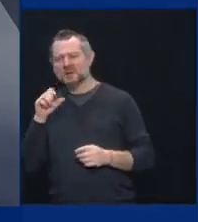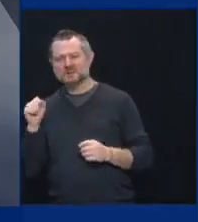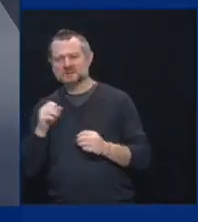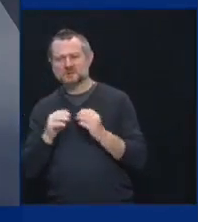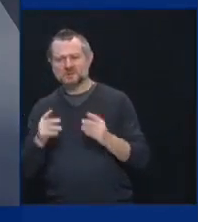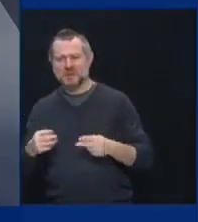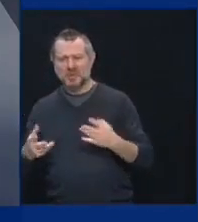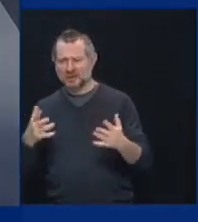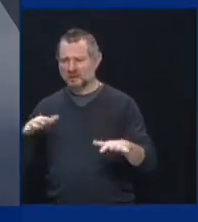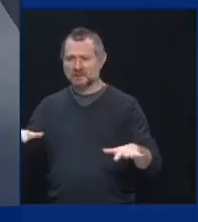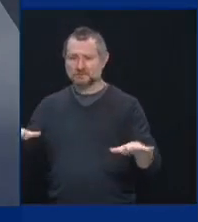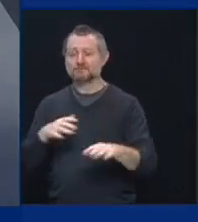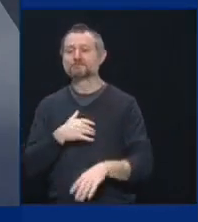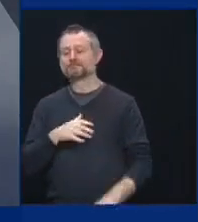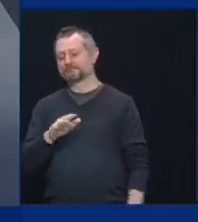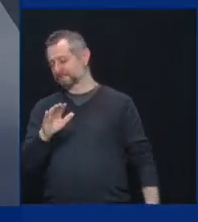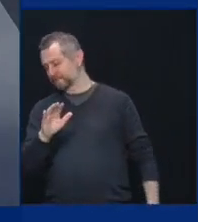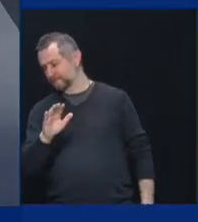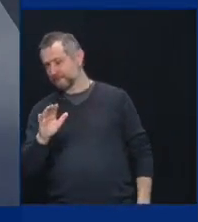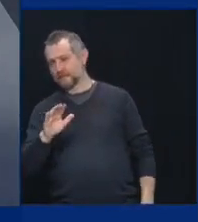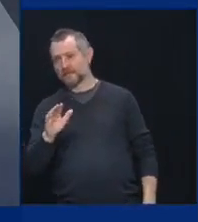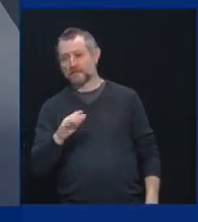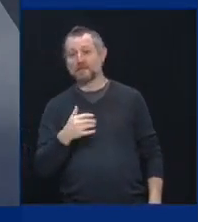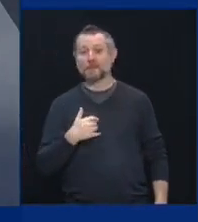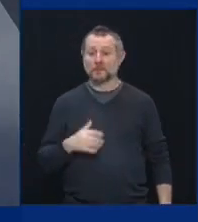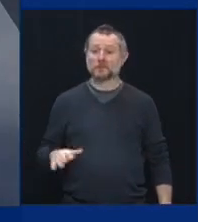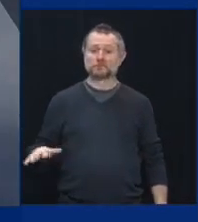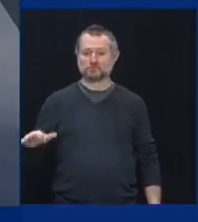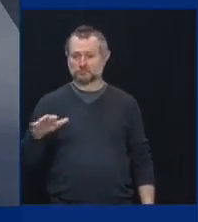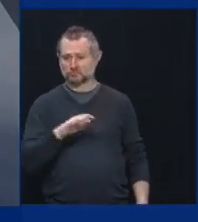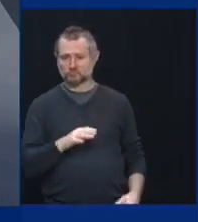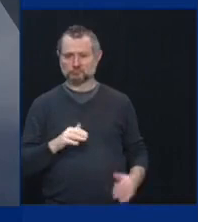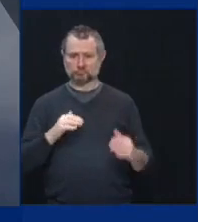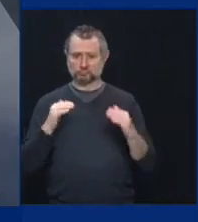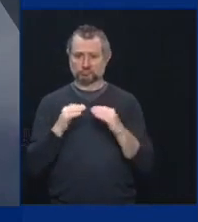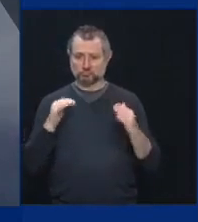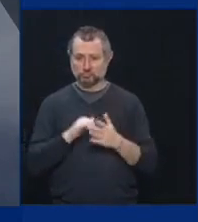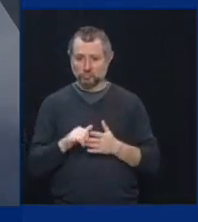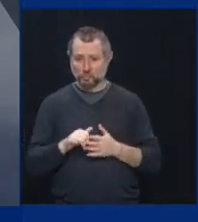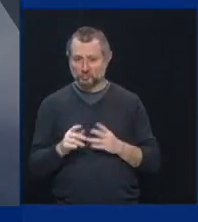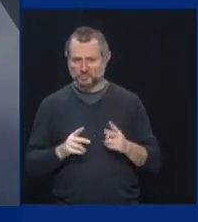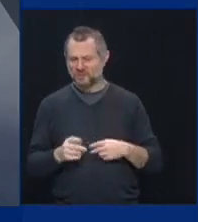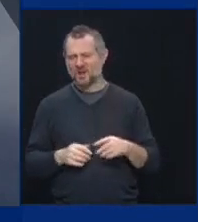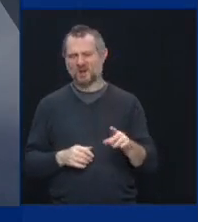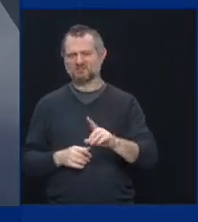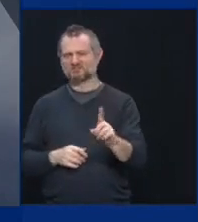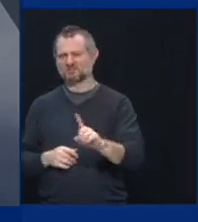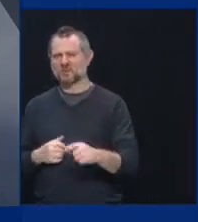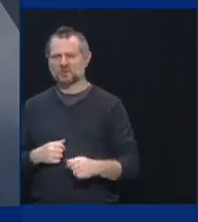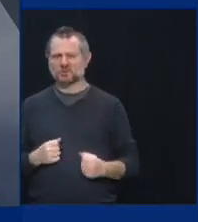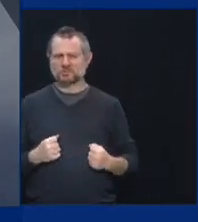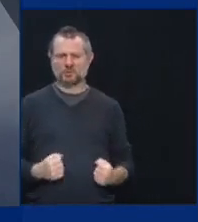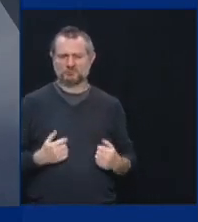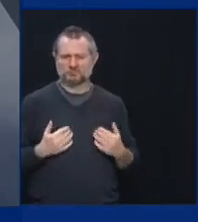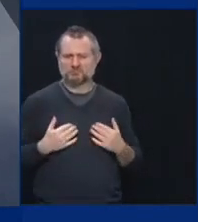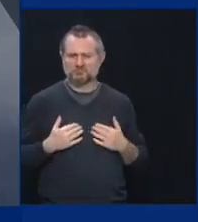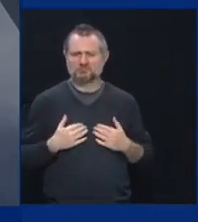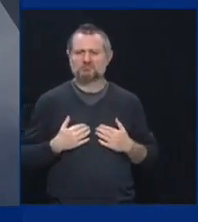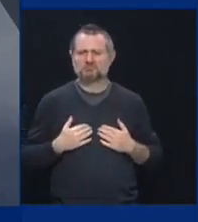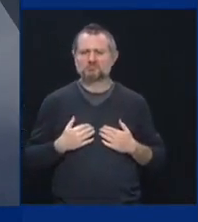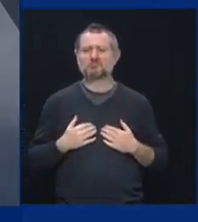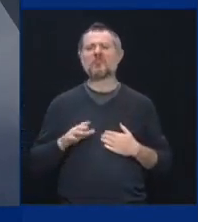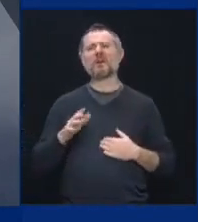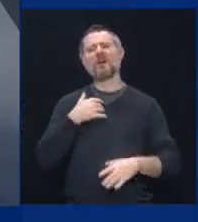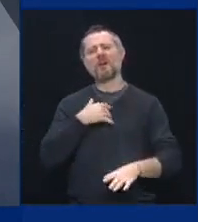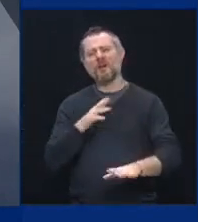Nobody is stronger than New Yorkers. Nobody is more resilient than New Yorkers. Nobody bounces back like